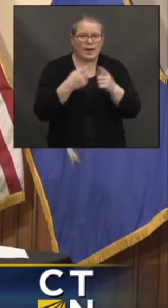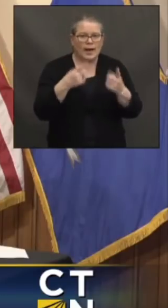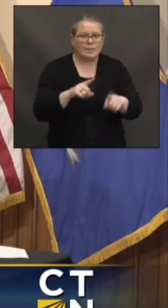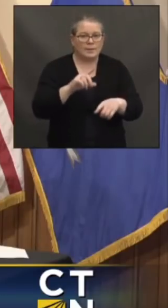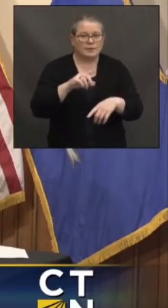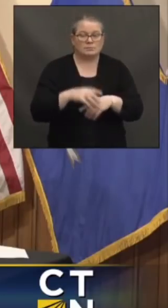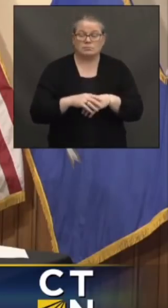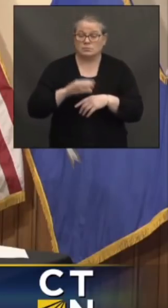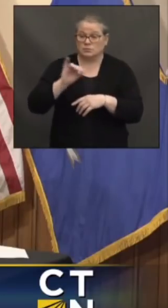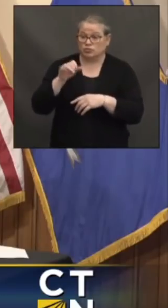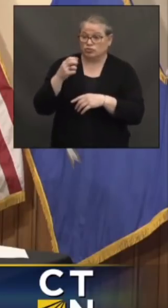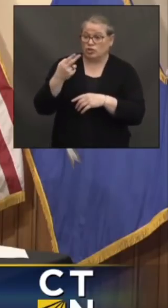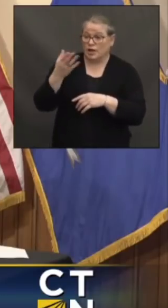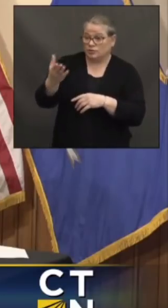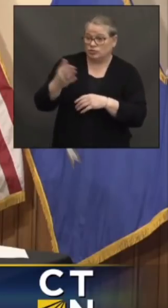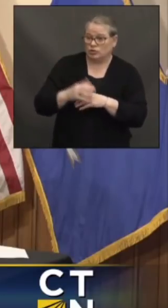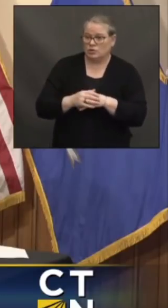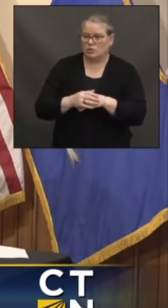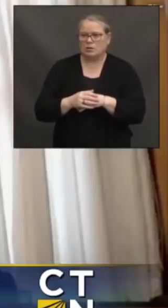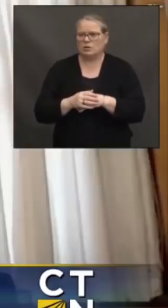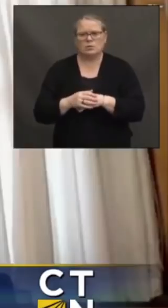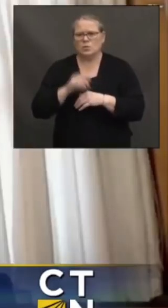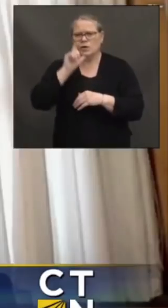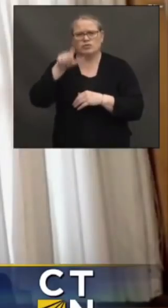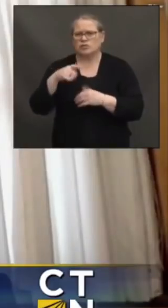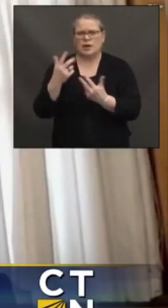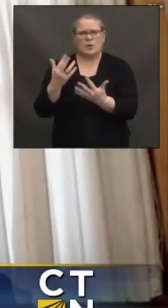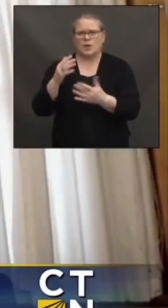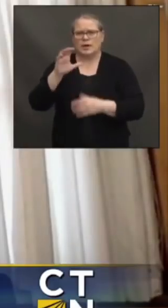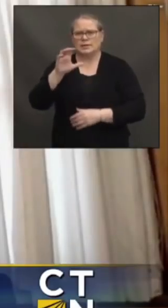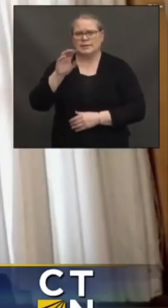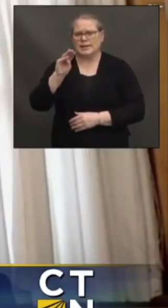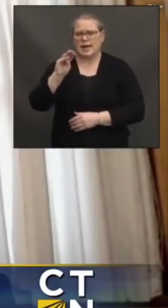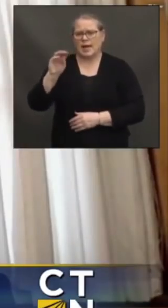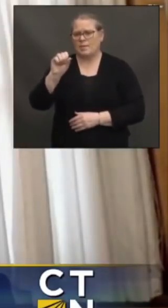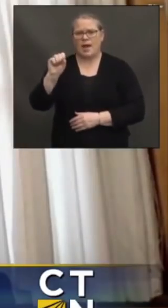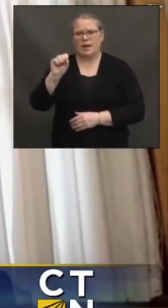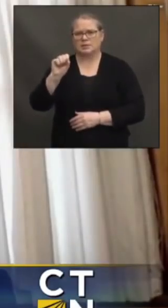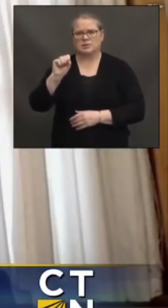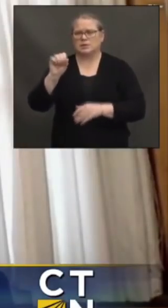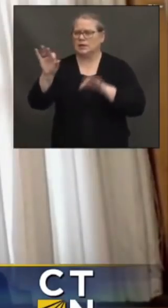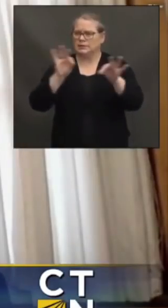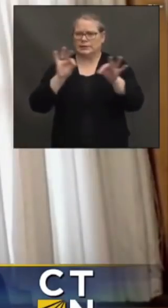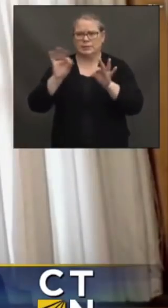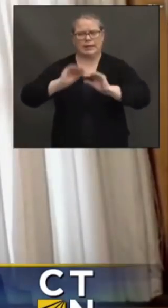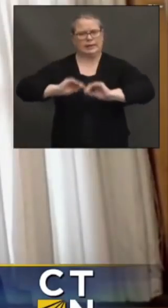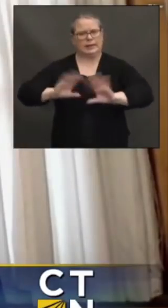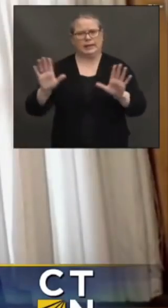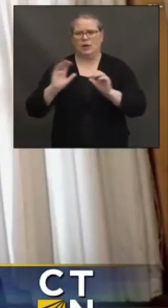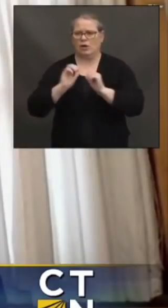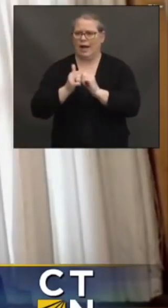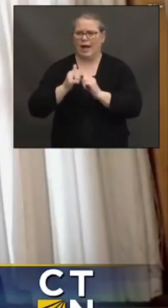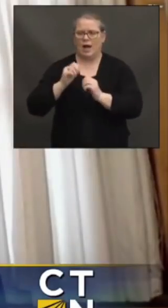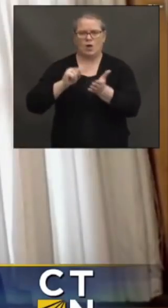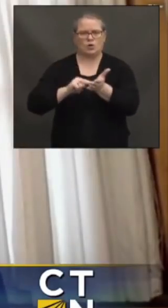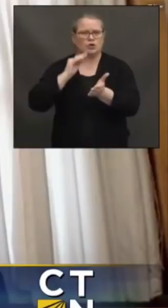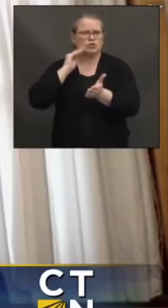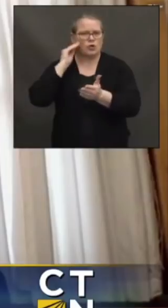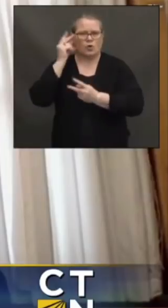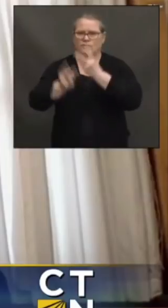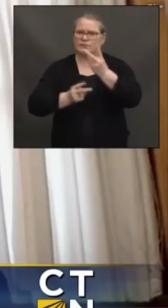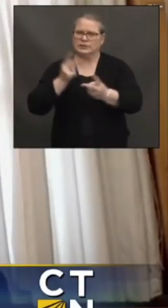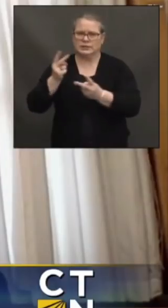Yeah, I don't think anyone should be waiting for guidance at this point. CMS has put out extensive guidance with regards to visitation in nursing homes and